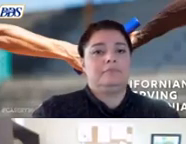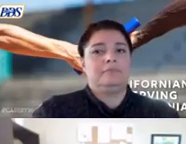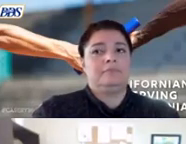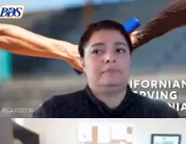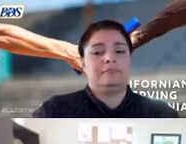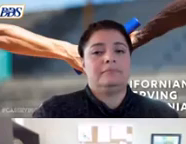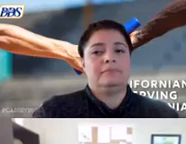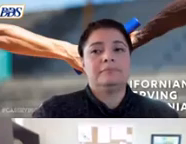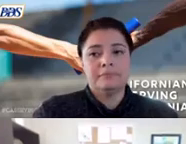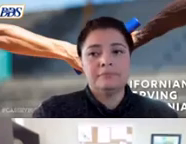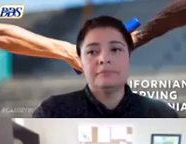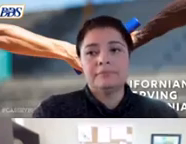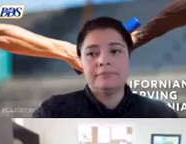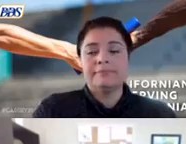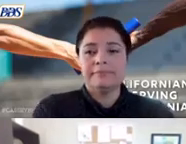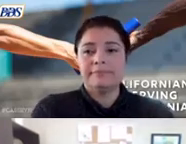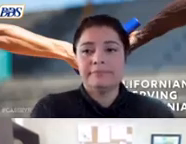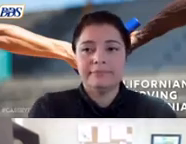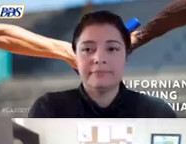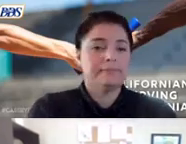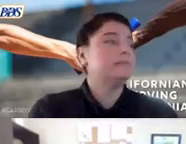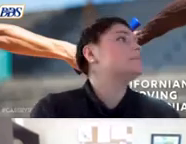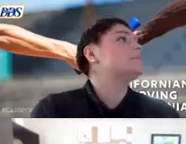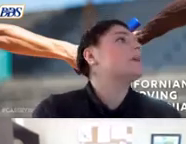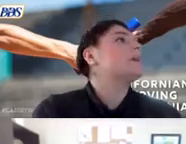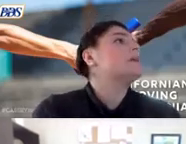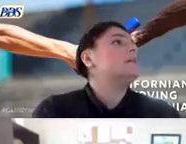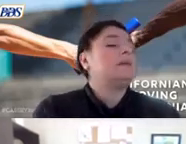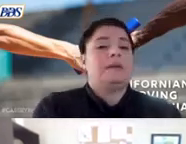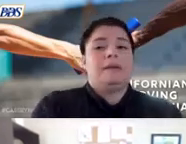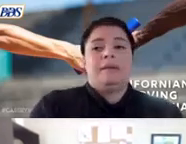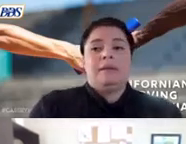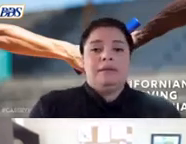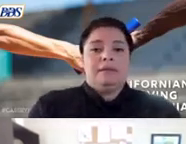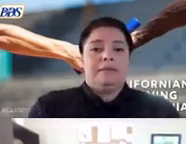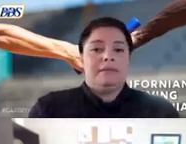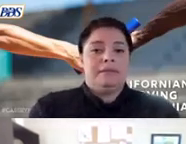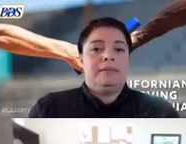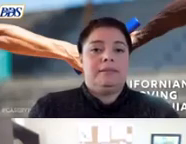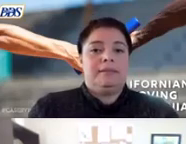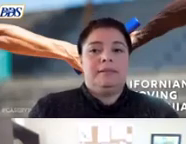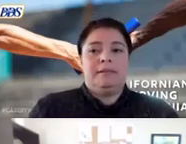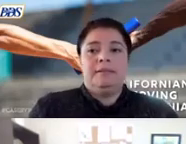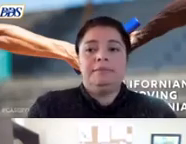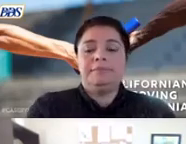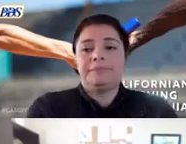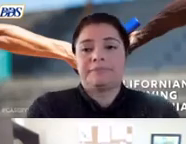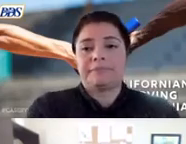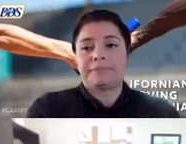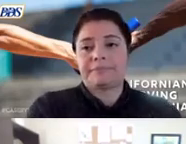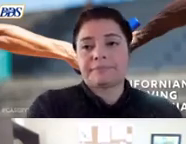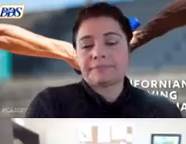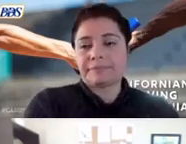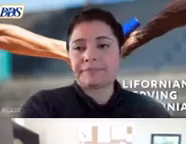and today's presentation so this slide is a hyperlink uh to our raw pos data